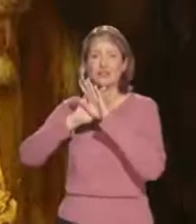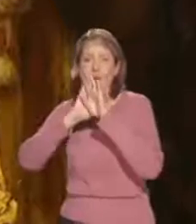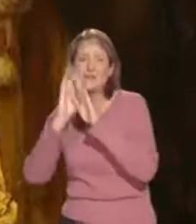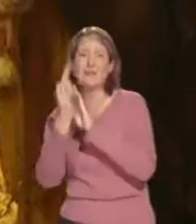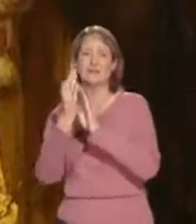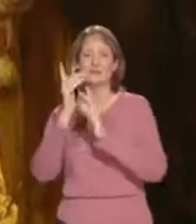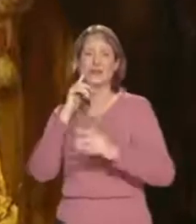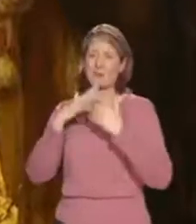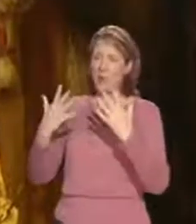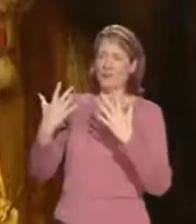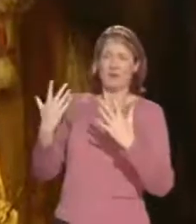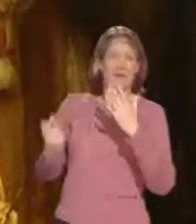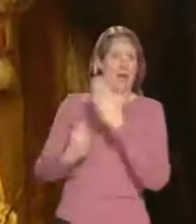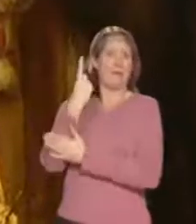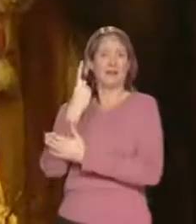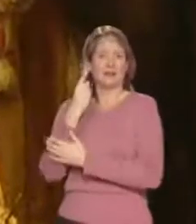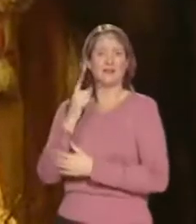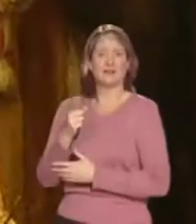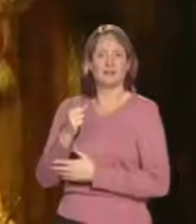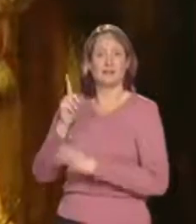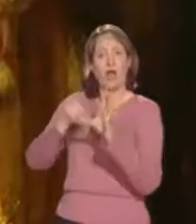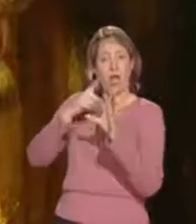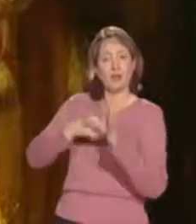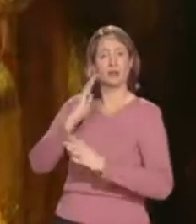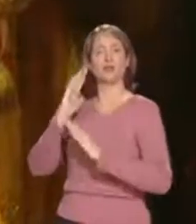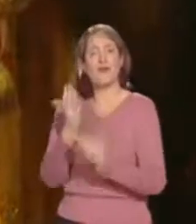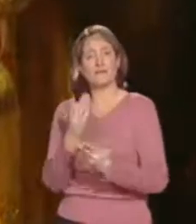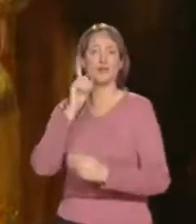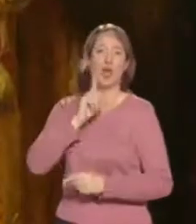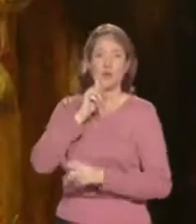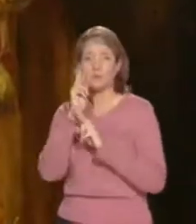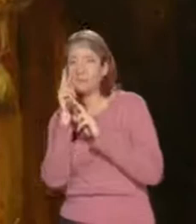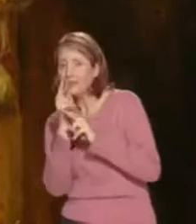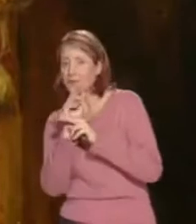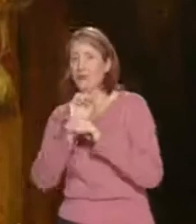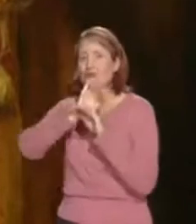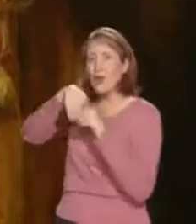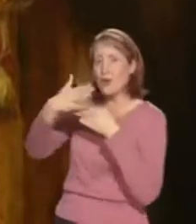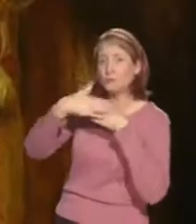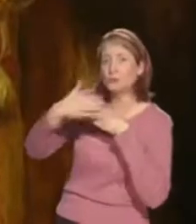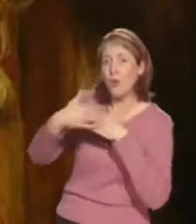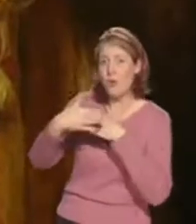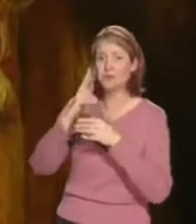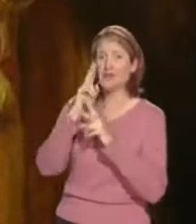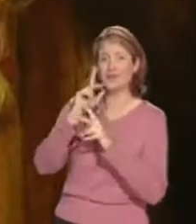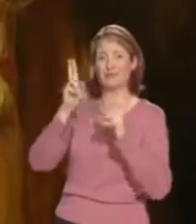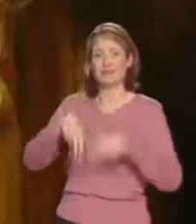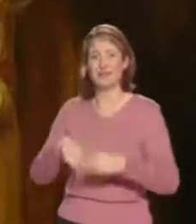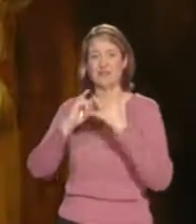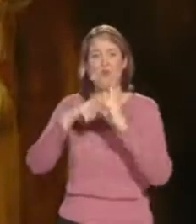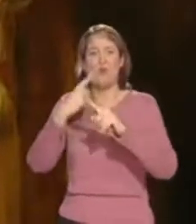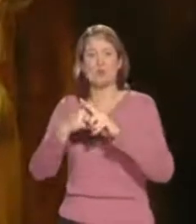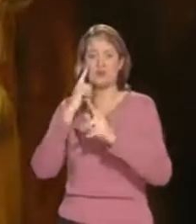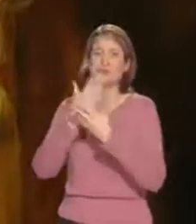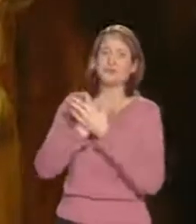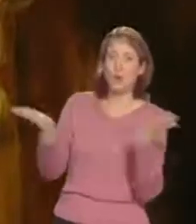servant girl peering round a door, looking at this rotting carcass. And the symbolism is clear, isn't it? Young life meets ageing, putrid